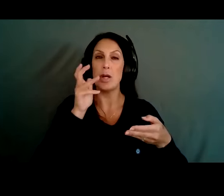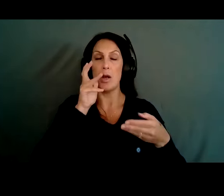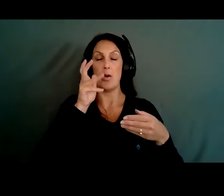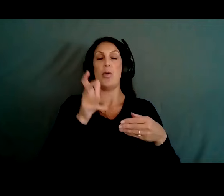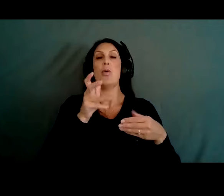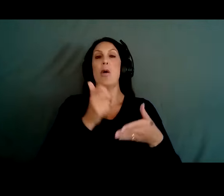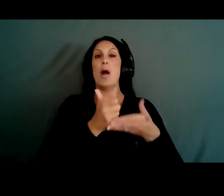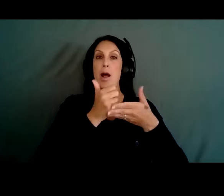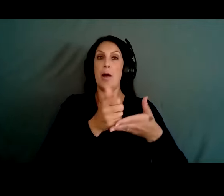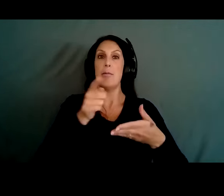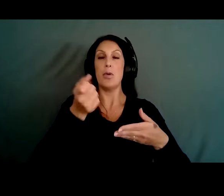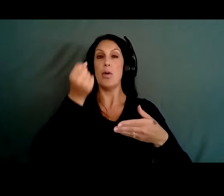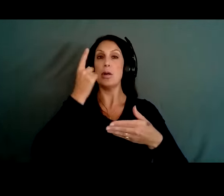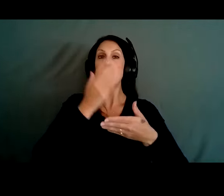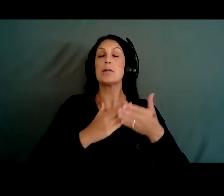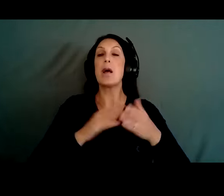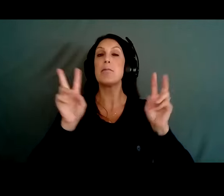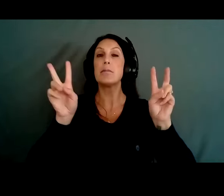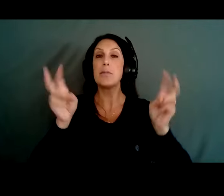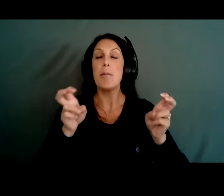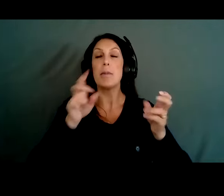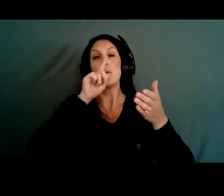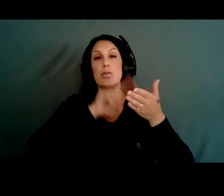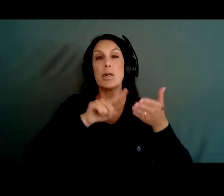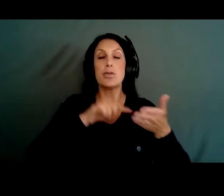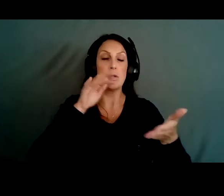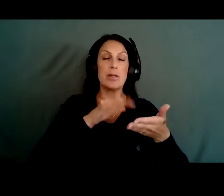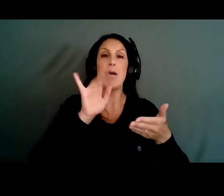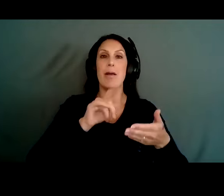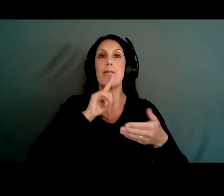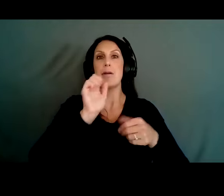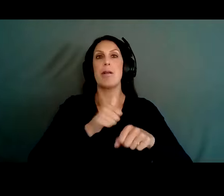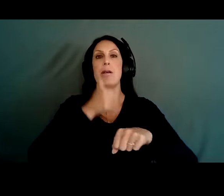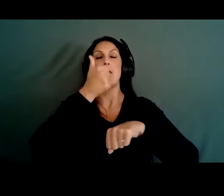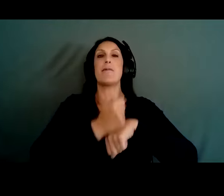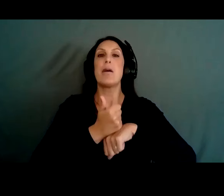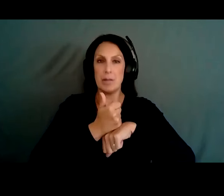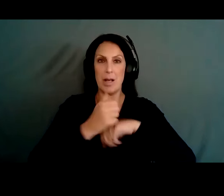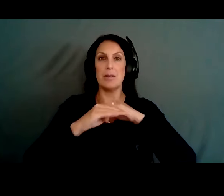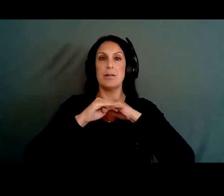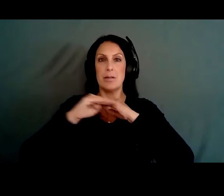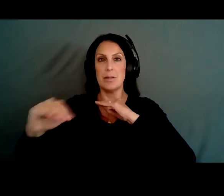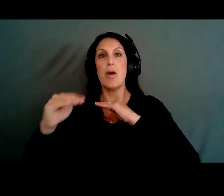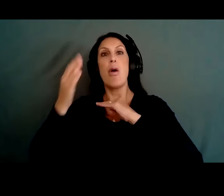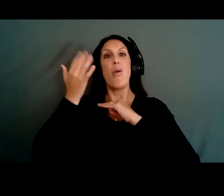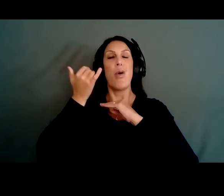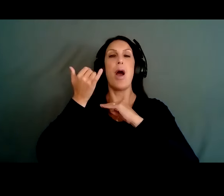you to some of those top research studies that really lay out the foundational framework for why meansmatter.